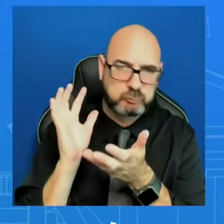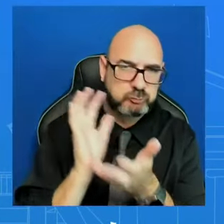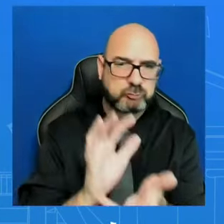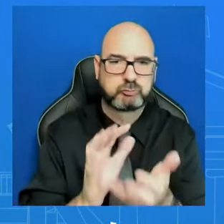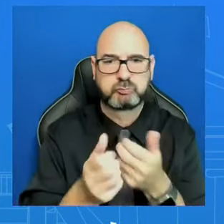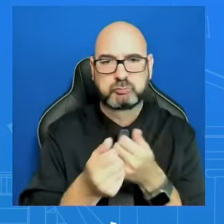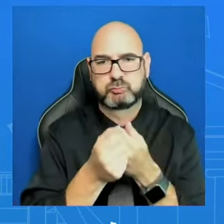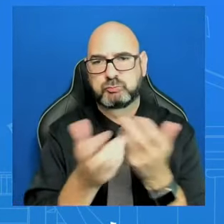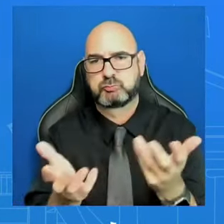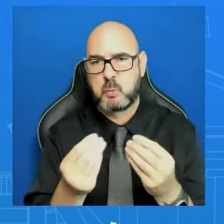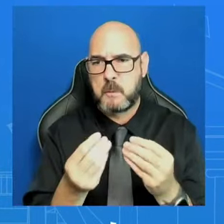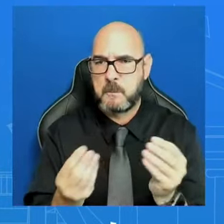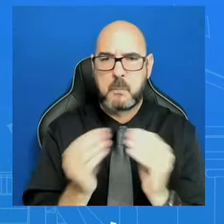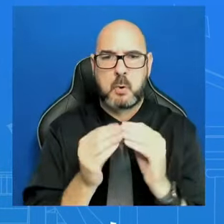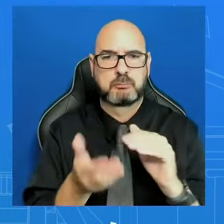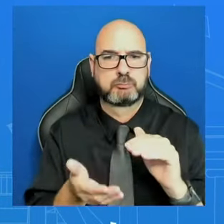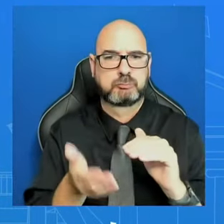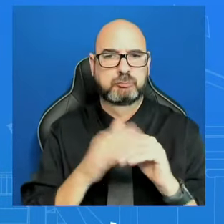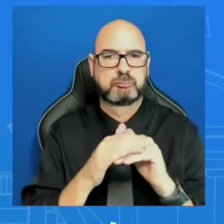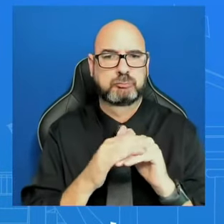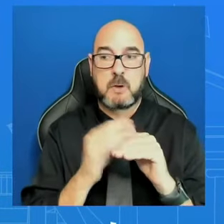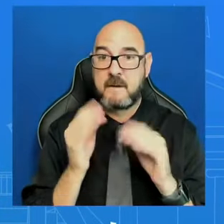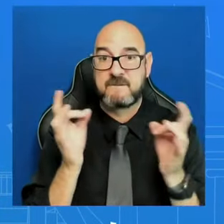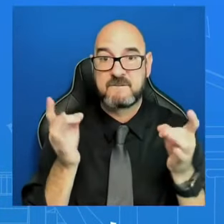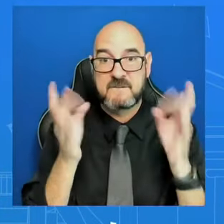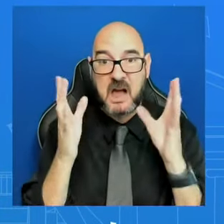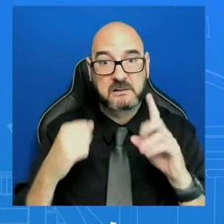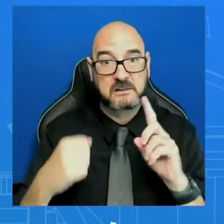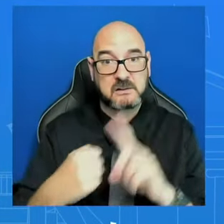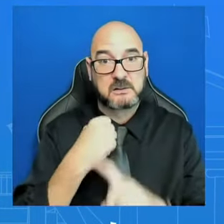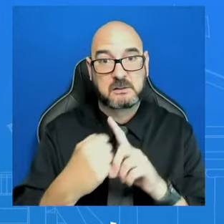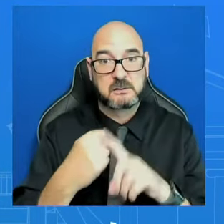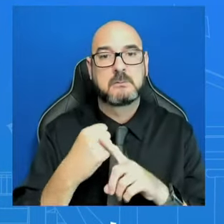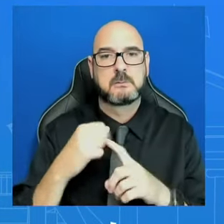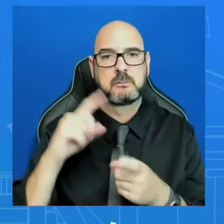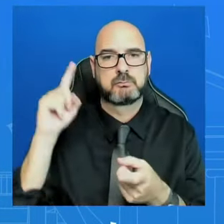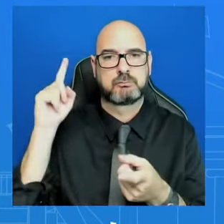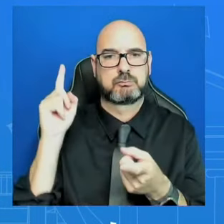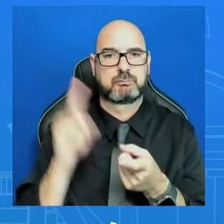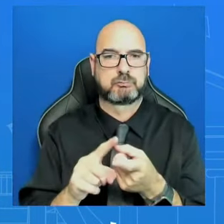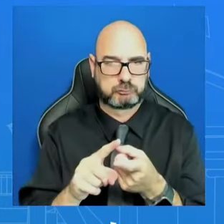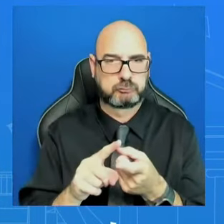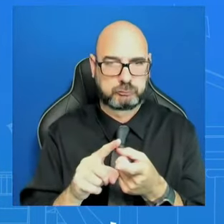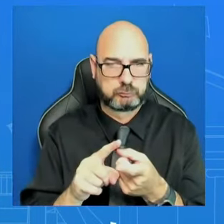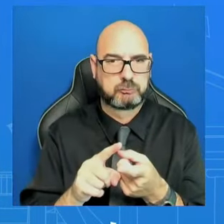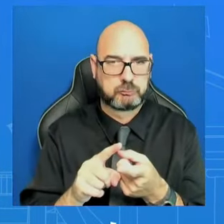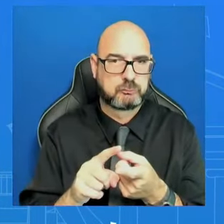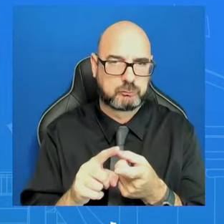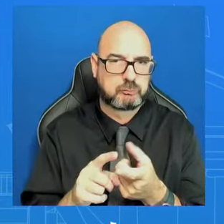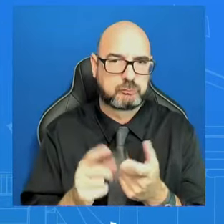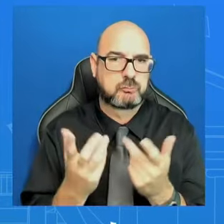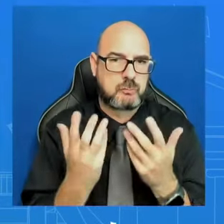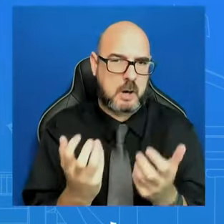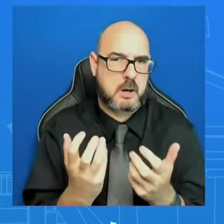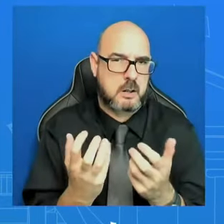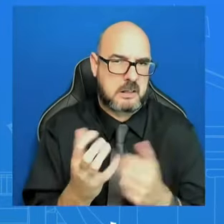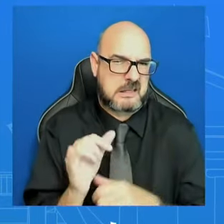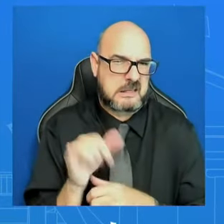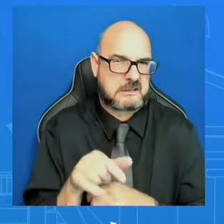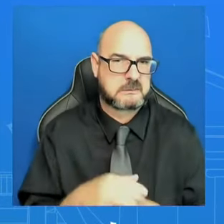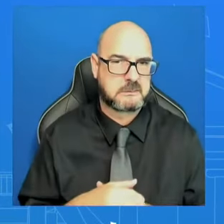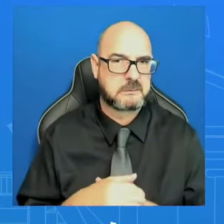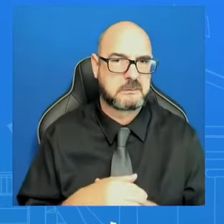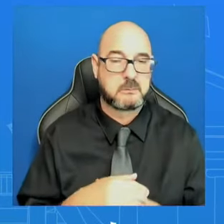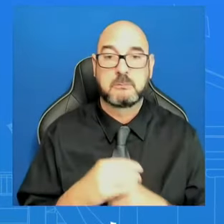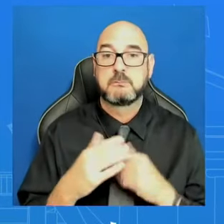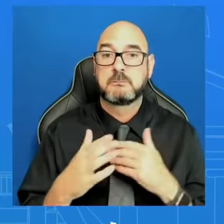in the violence against civilians and certainly aid workers. We want to see that even as the Israelis work through their